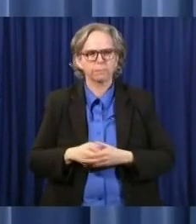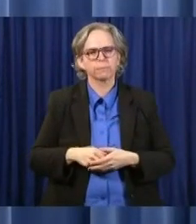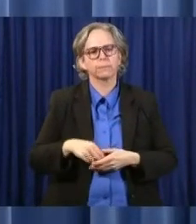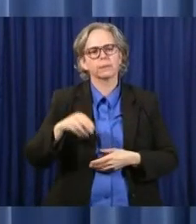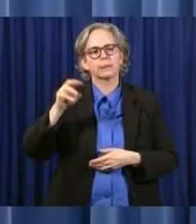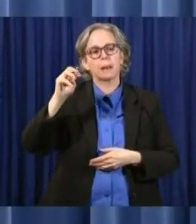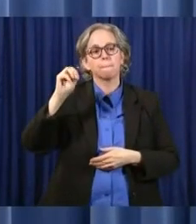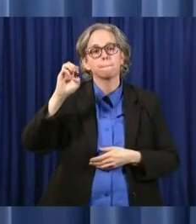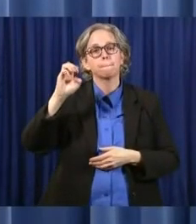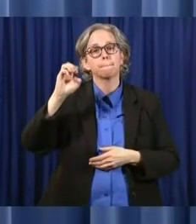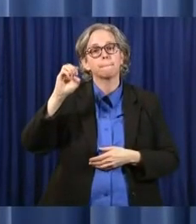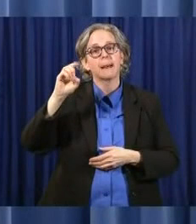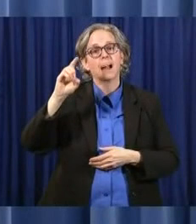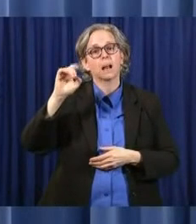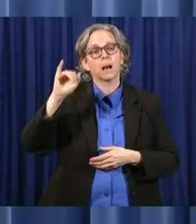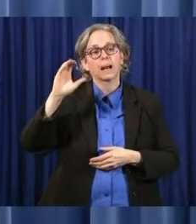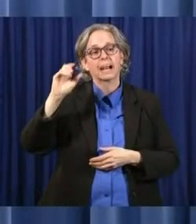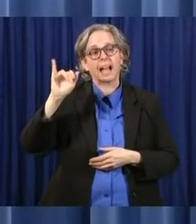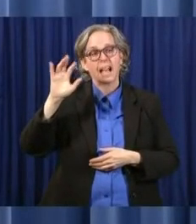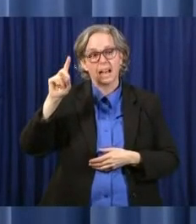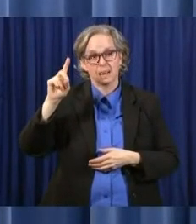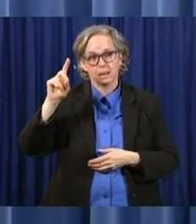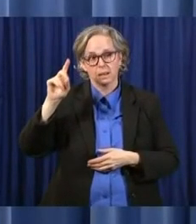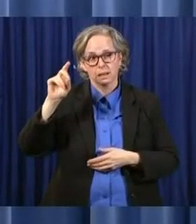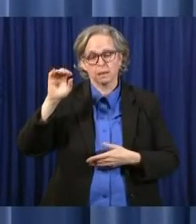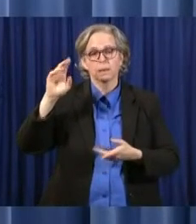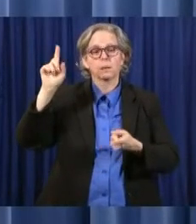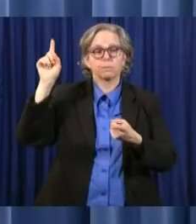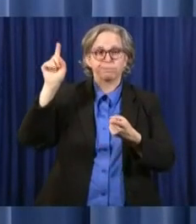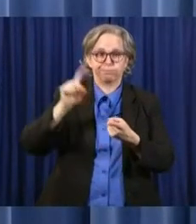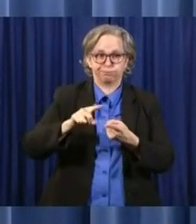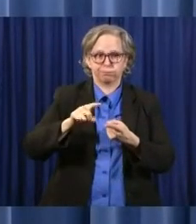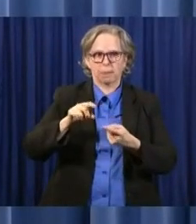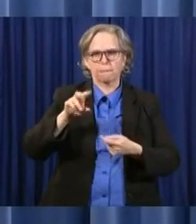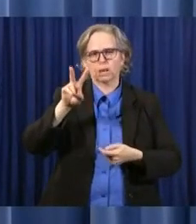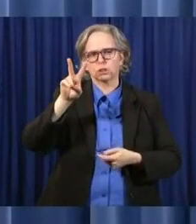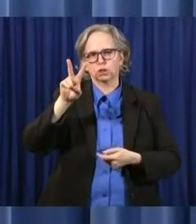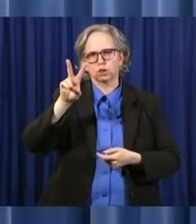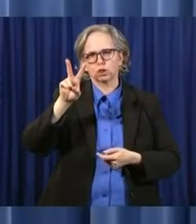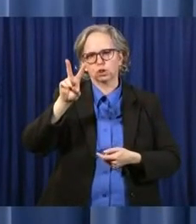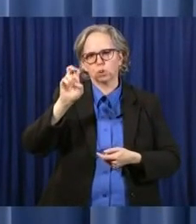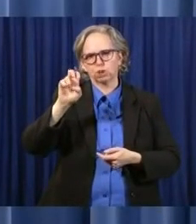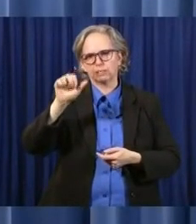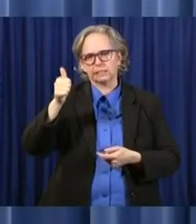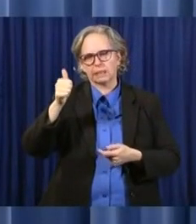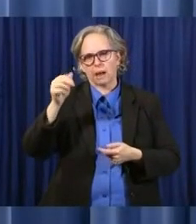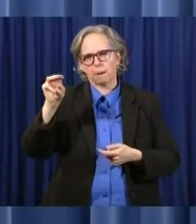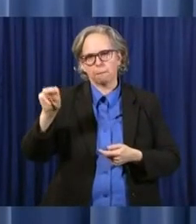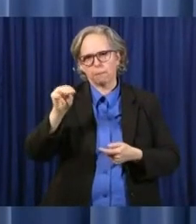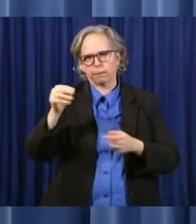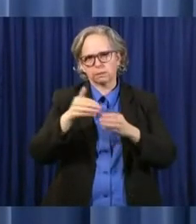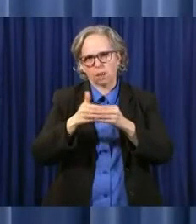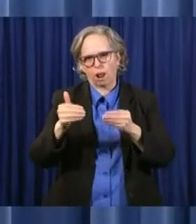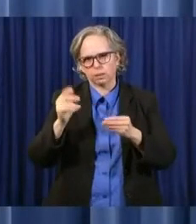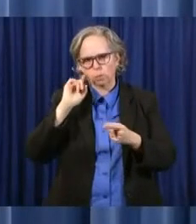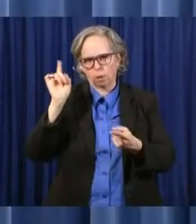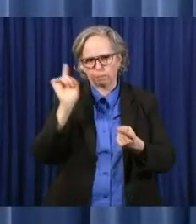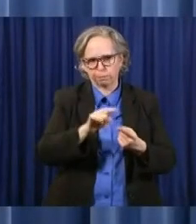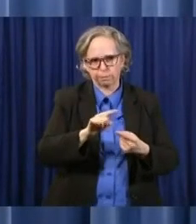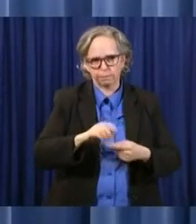$210 million. K-12 foundation payment reduction will be $300 million.